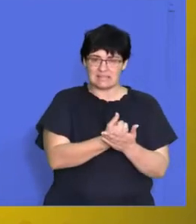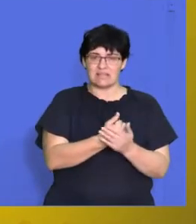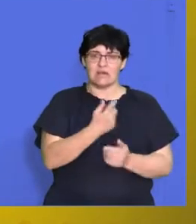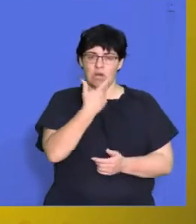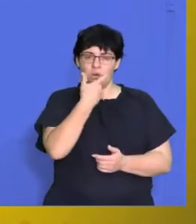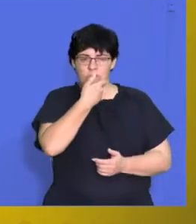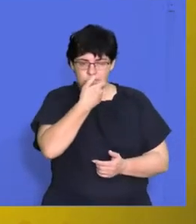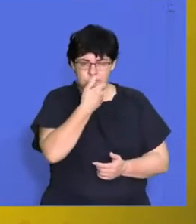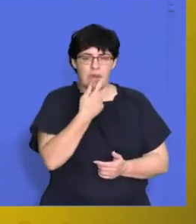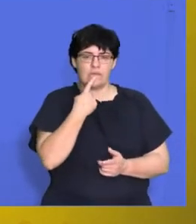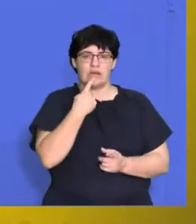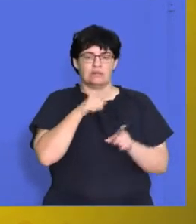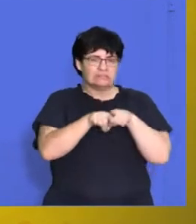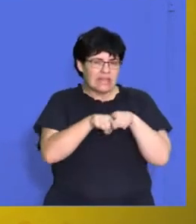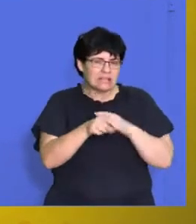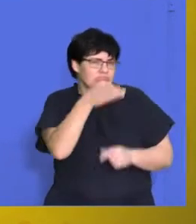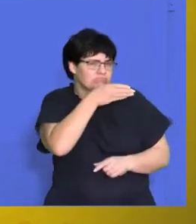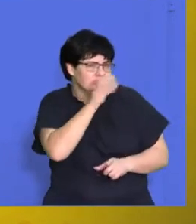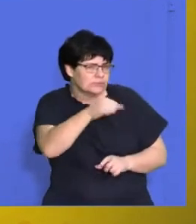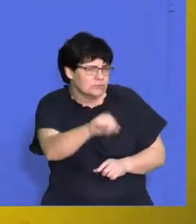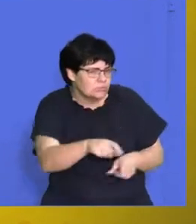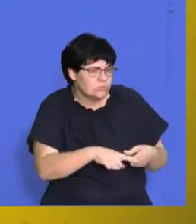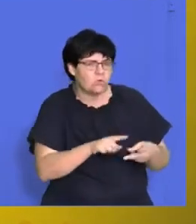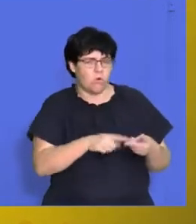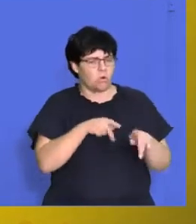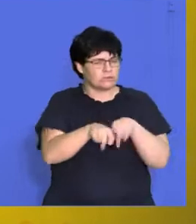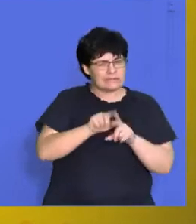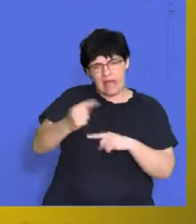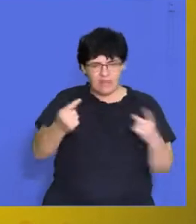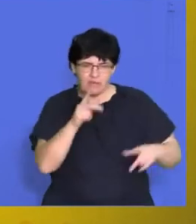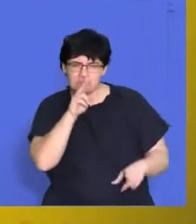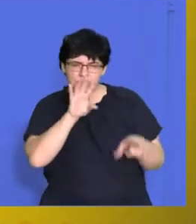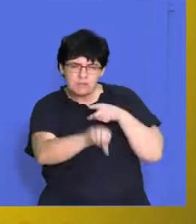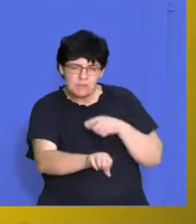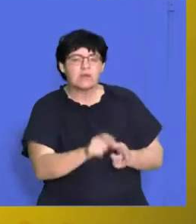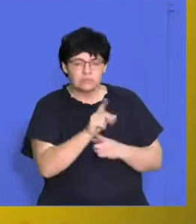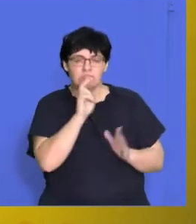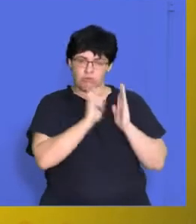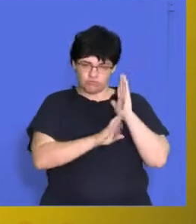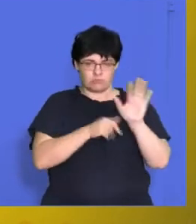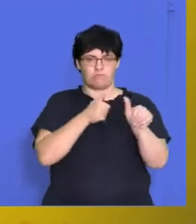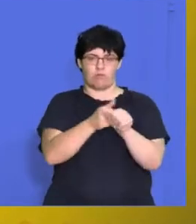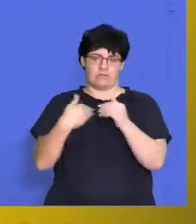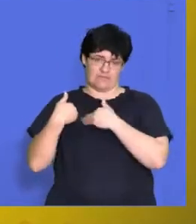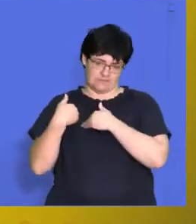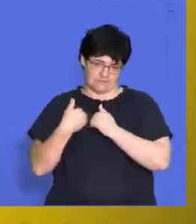breathalyser or they test you in other ways to make sure that you adhere to the safety of the organisation.